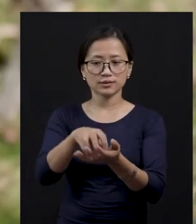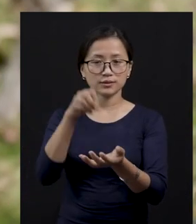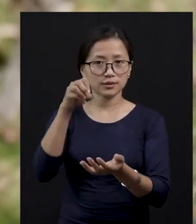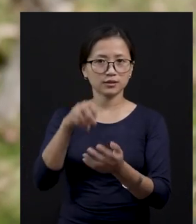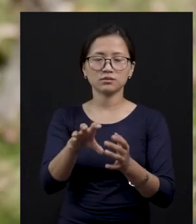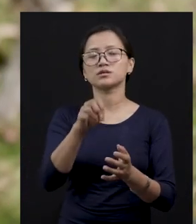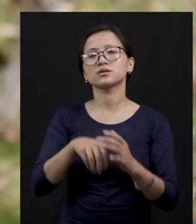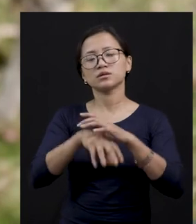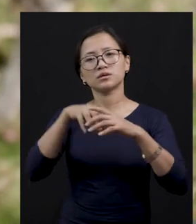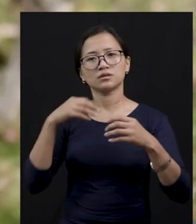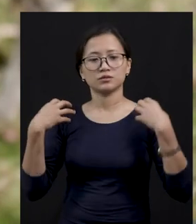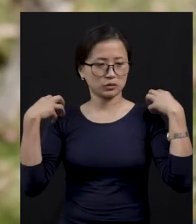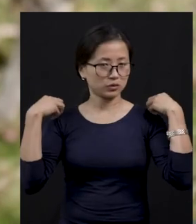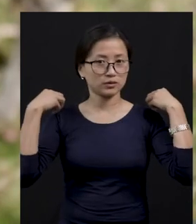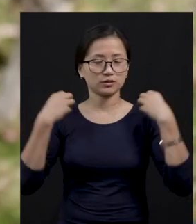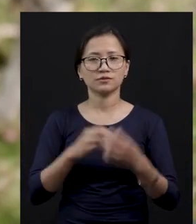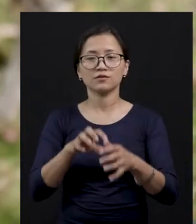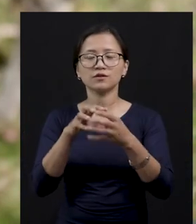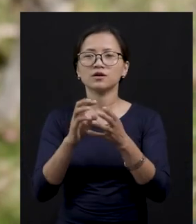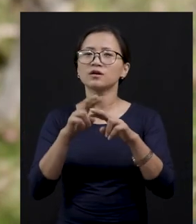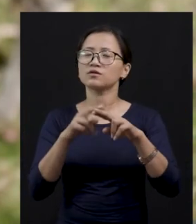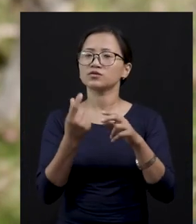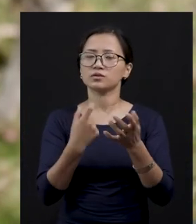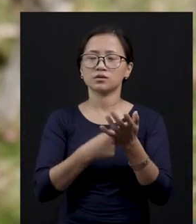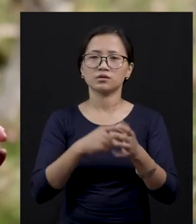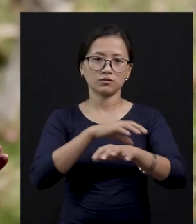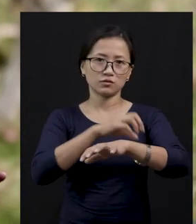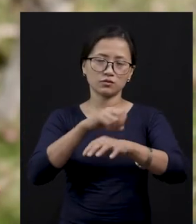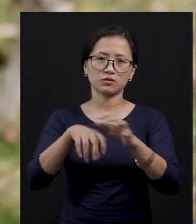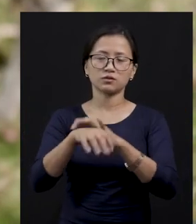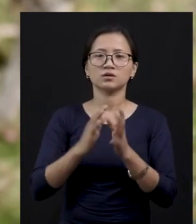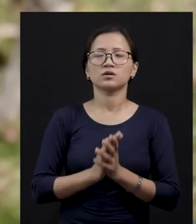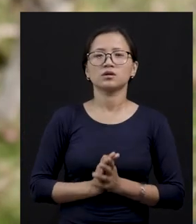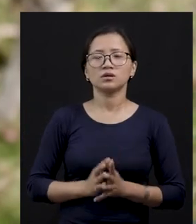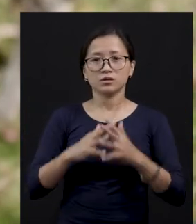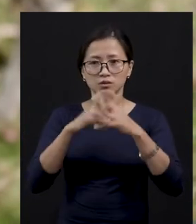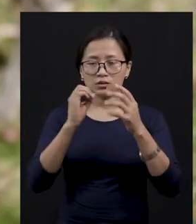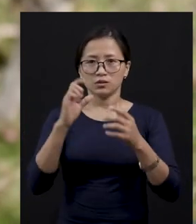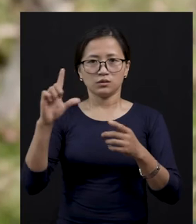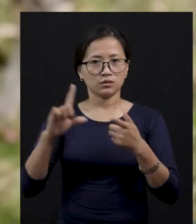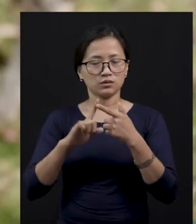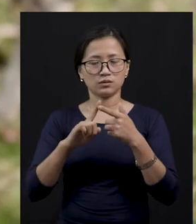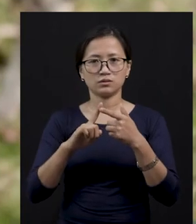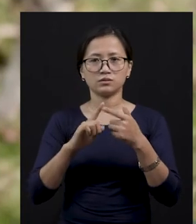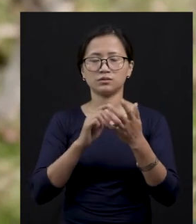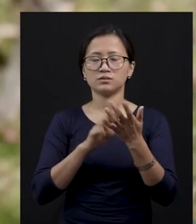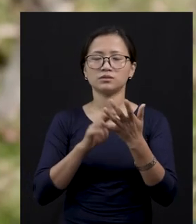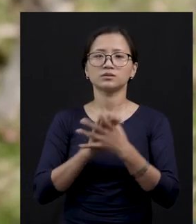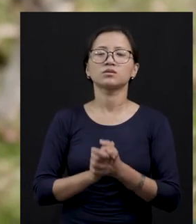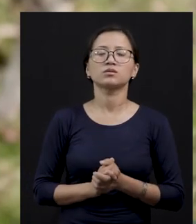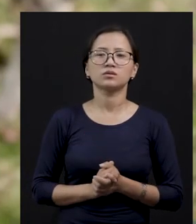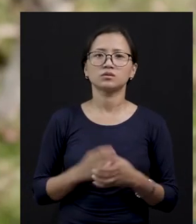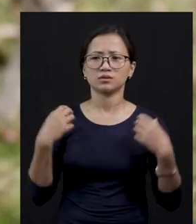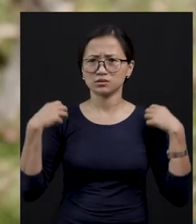their fur, okay? The woolen clothes that we wear in winter, you know, the fur jackets,